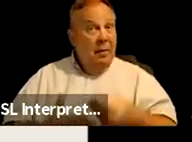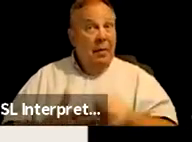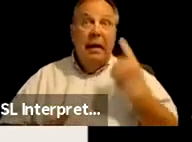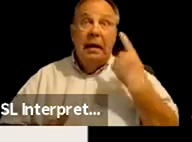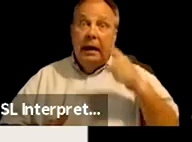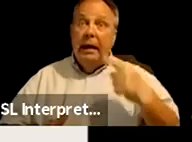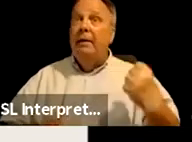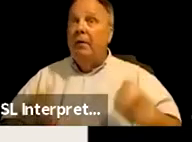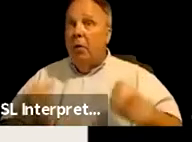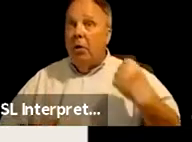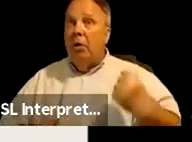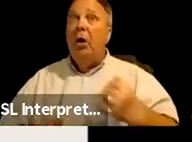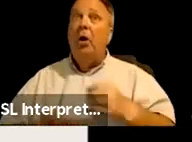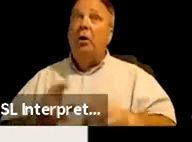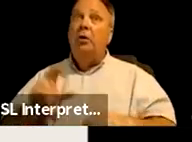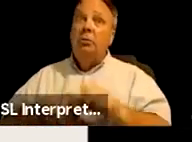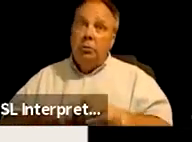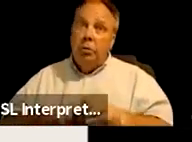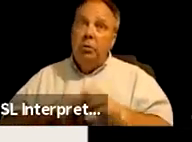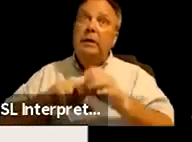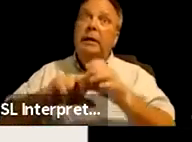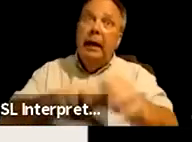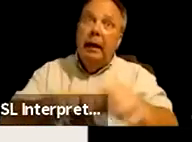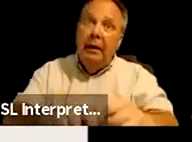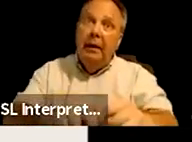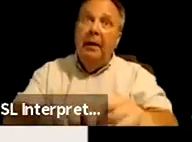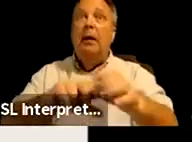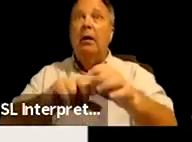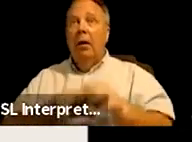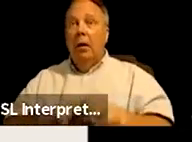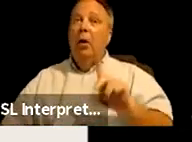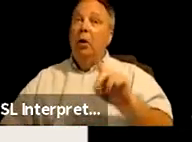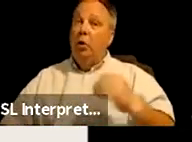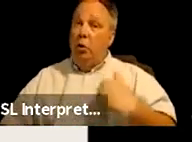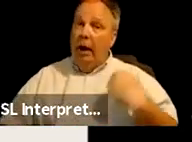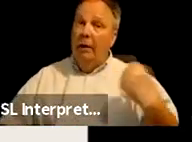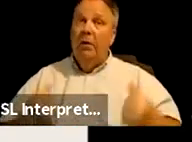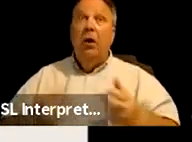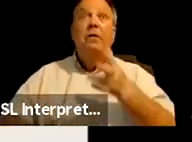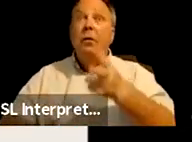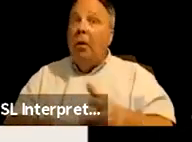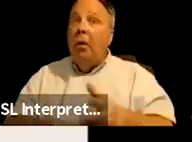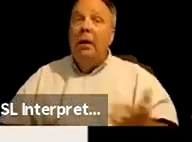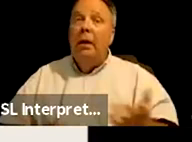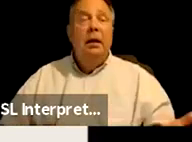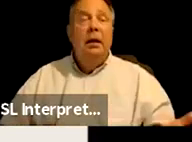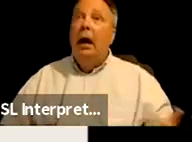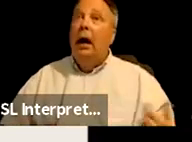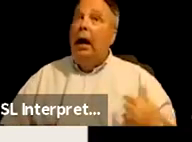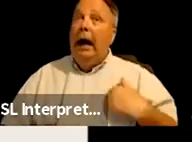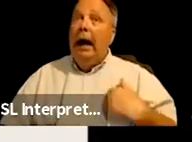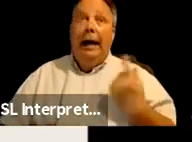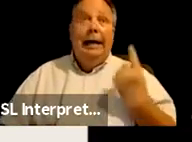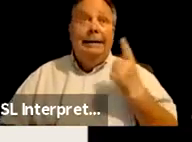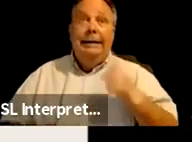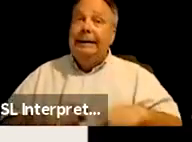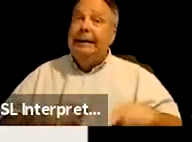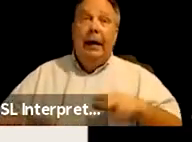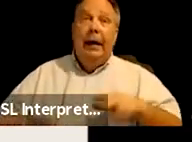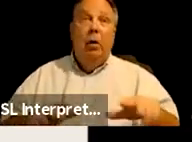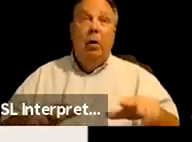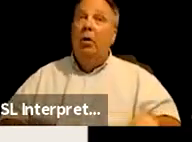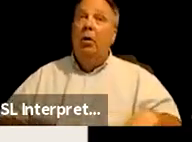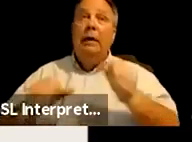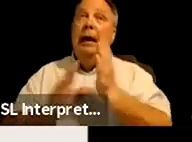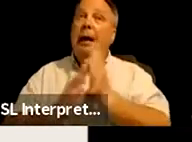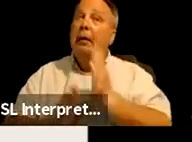a car to get me there? Or do I have the money for the parking? Because I just can't walk or take public